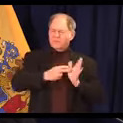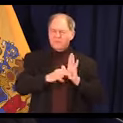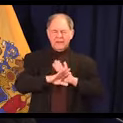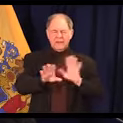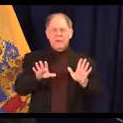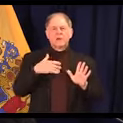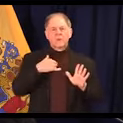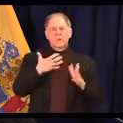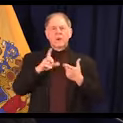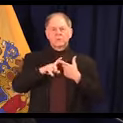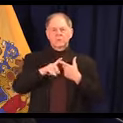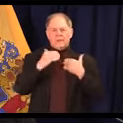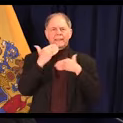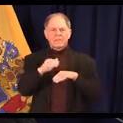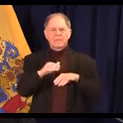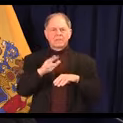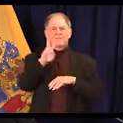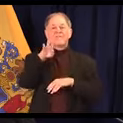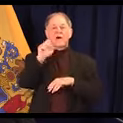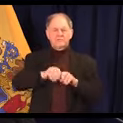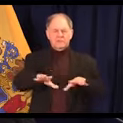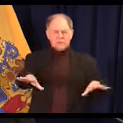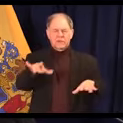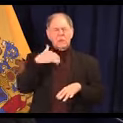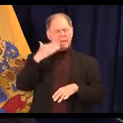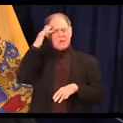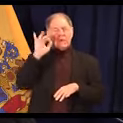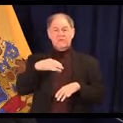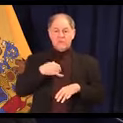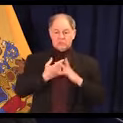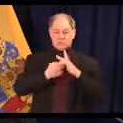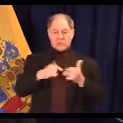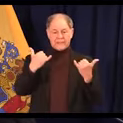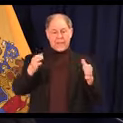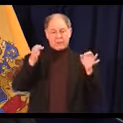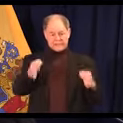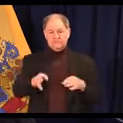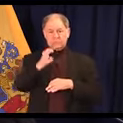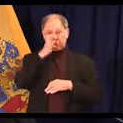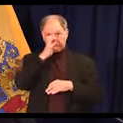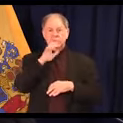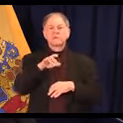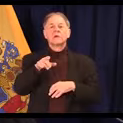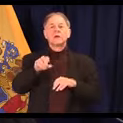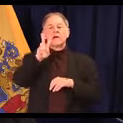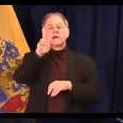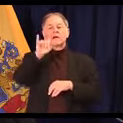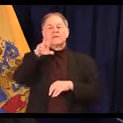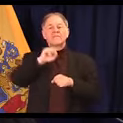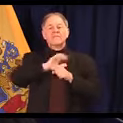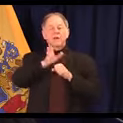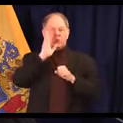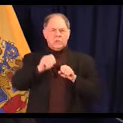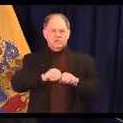We expect that the spread of the virus can be slowed if we act now and if we act together. Each of